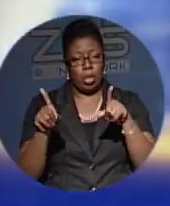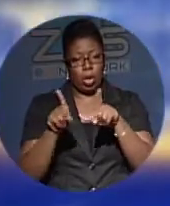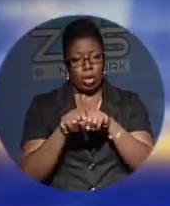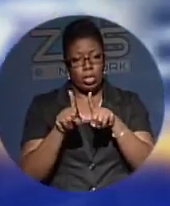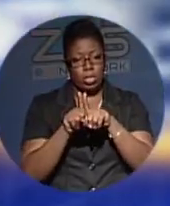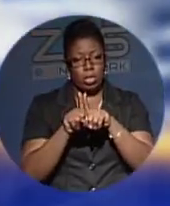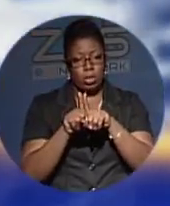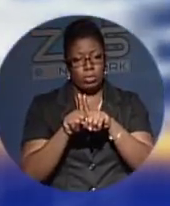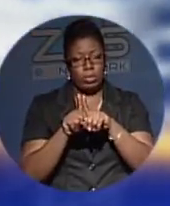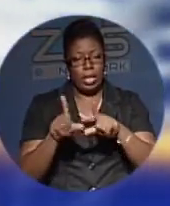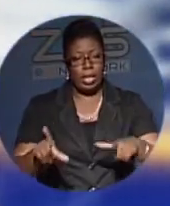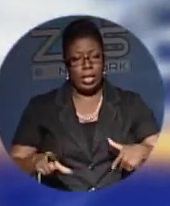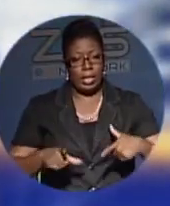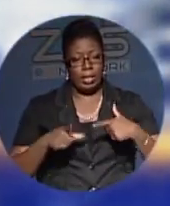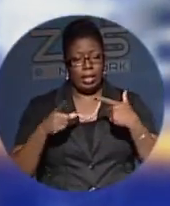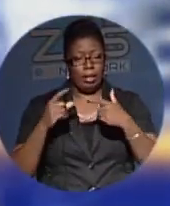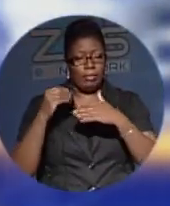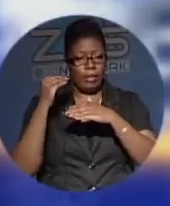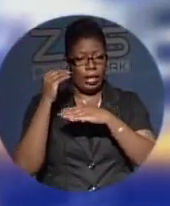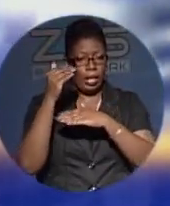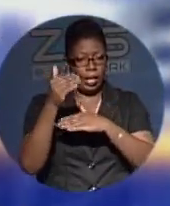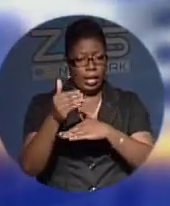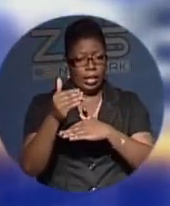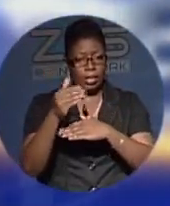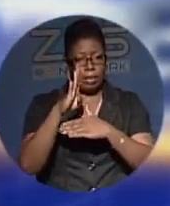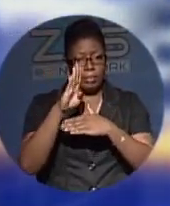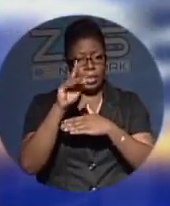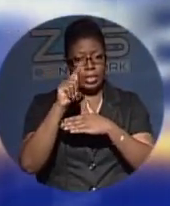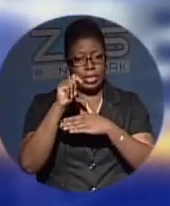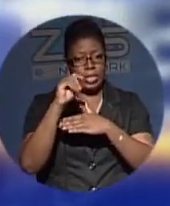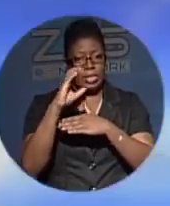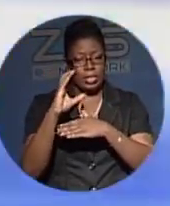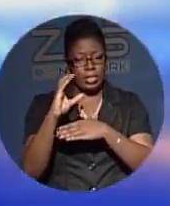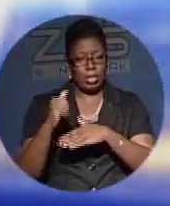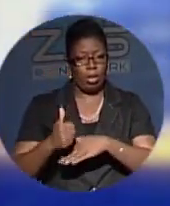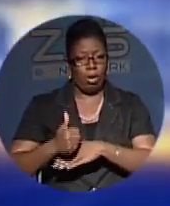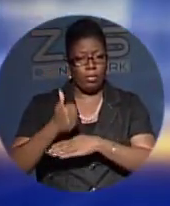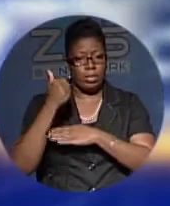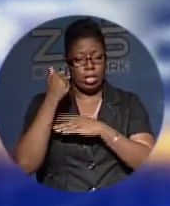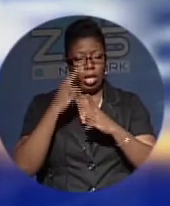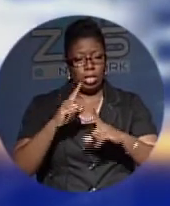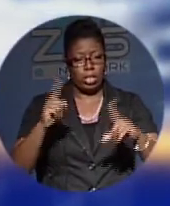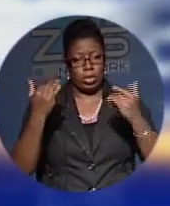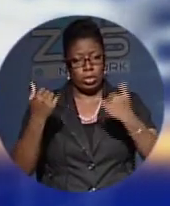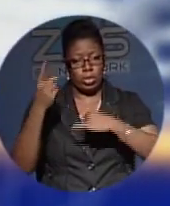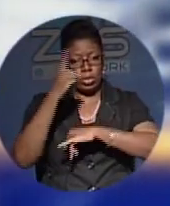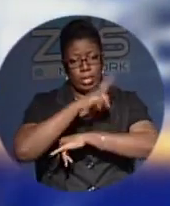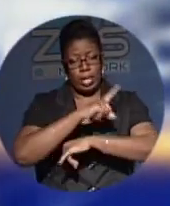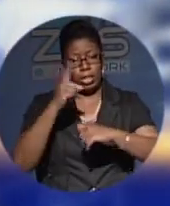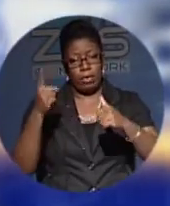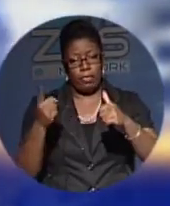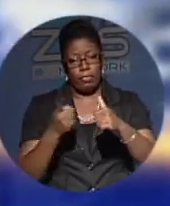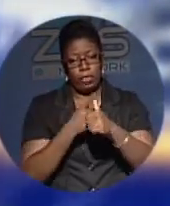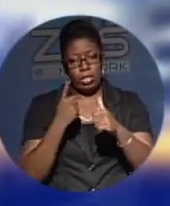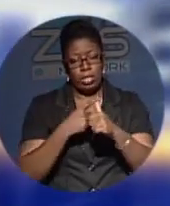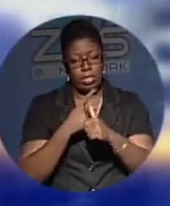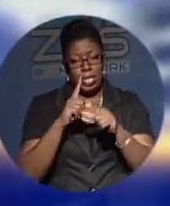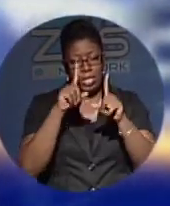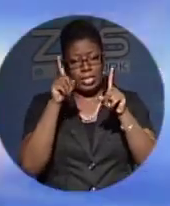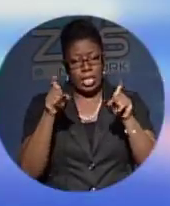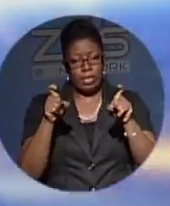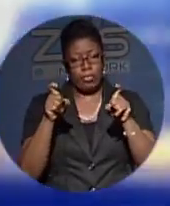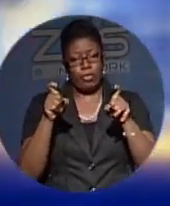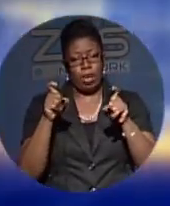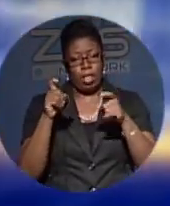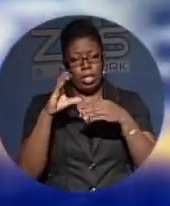leapt light years ahead with a single call, BTC's Chief Executive Officer Jeff Houston announced today that the first test 4G cell phone